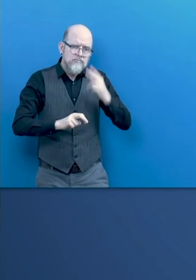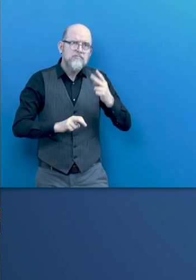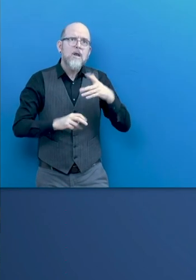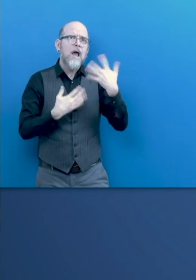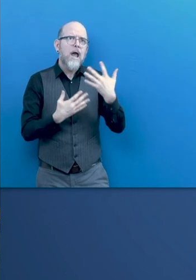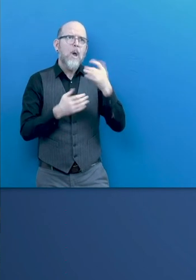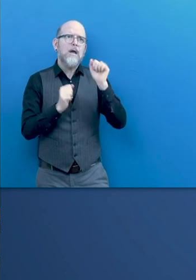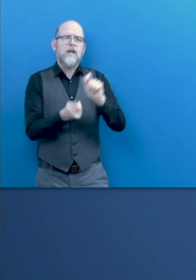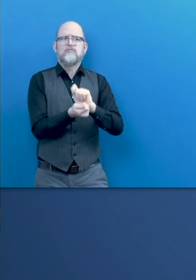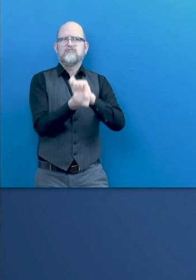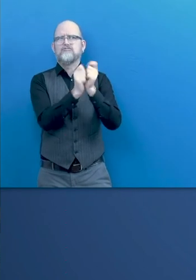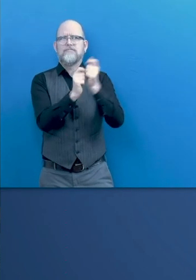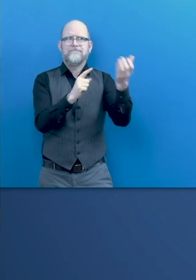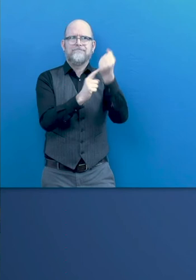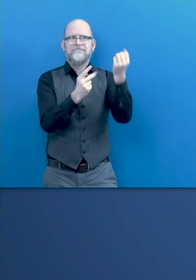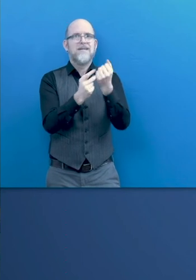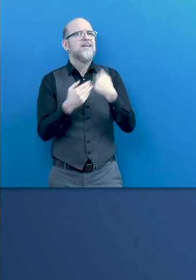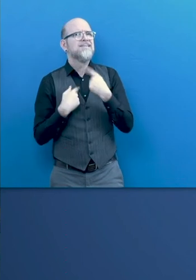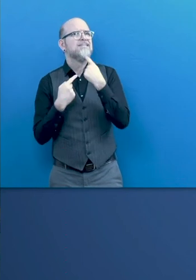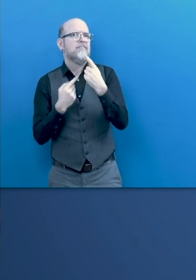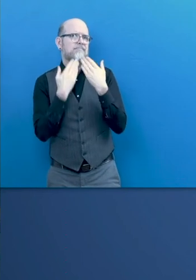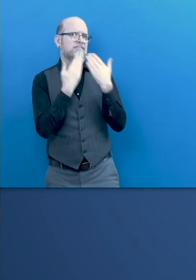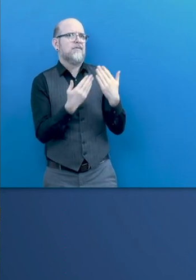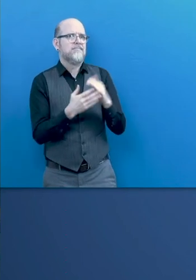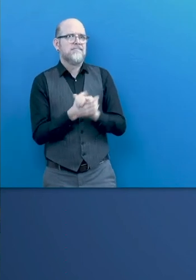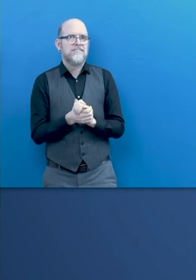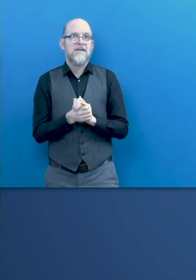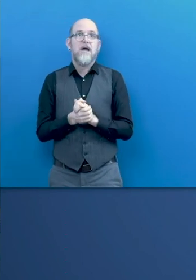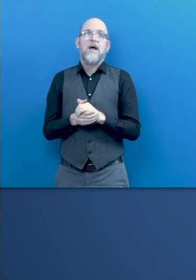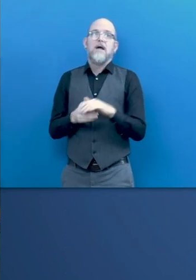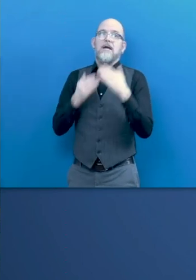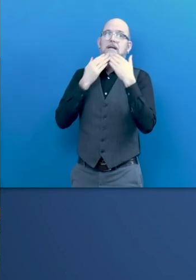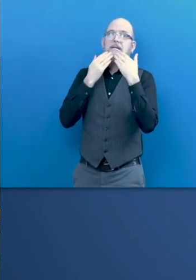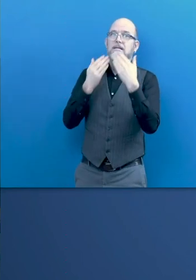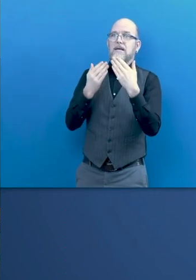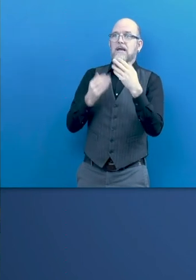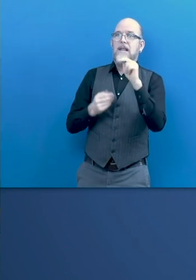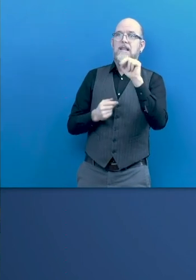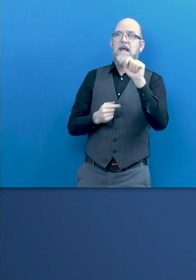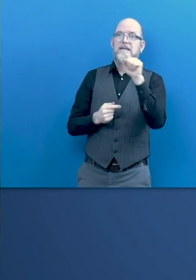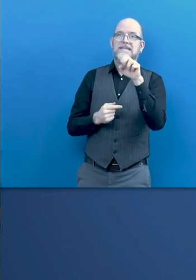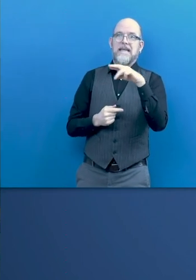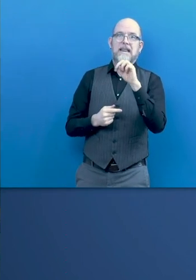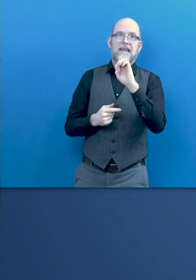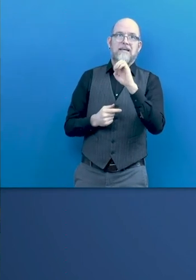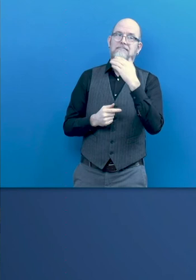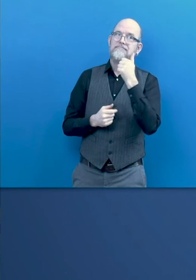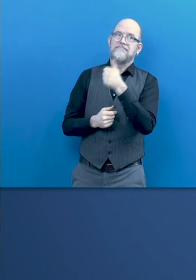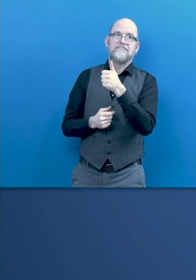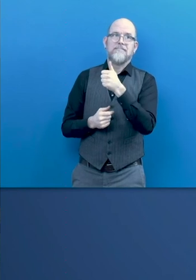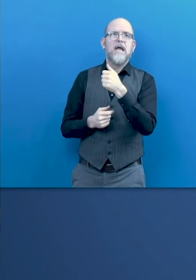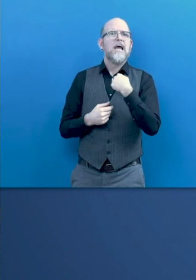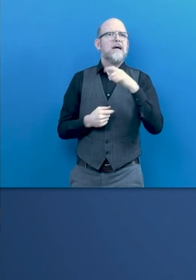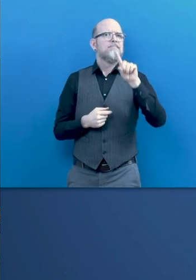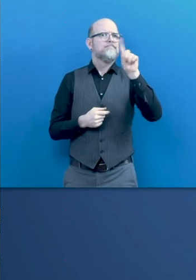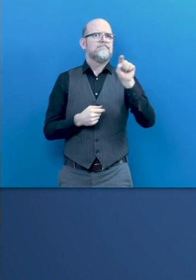Thank you Question for Catherine Norton. Catherine, what are the key aspects that you